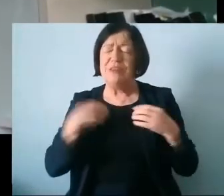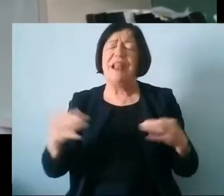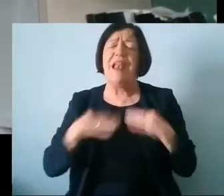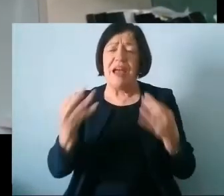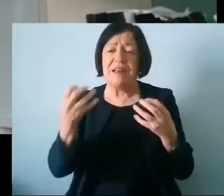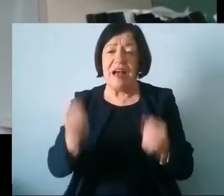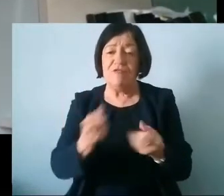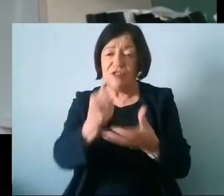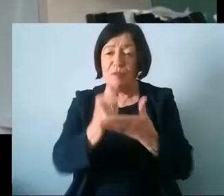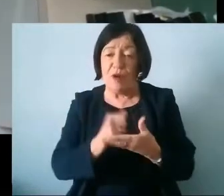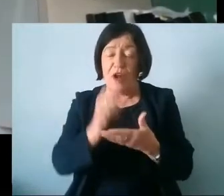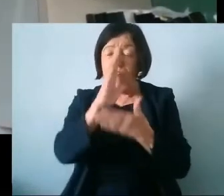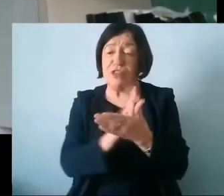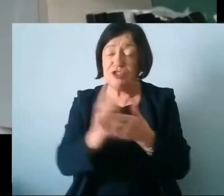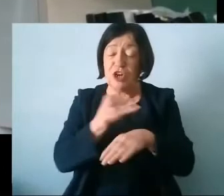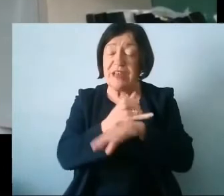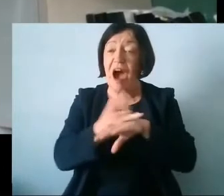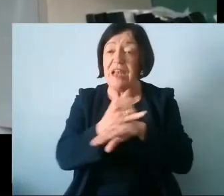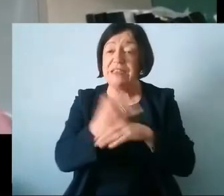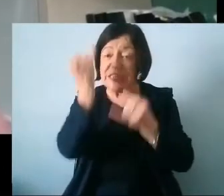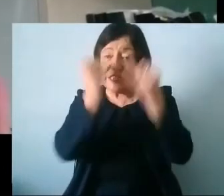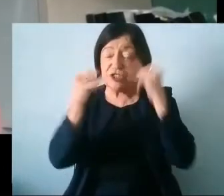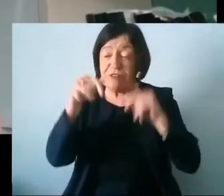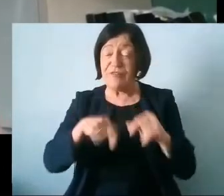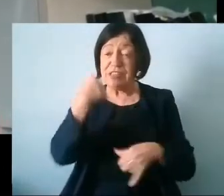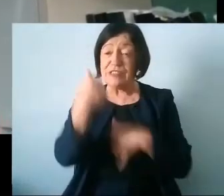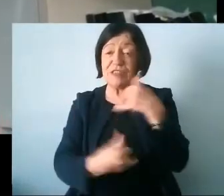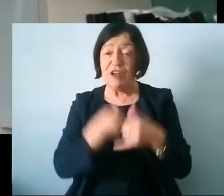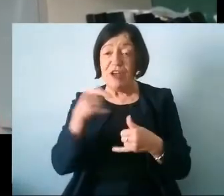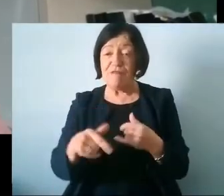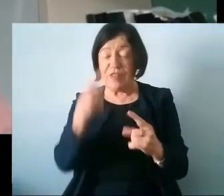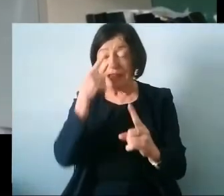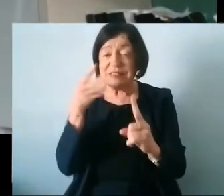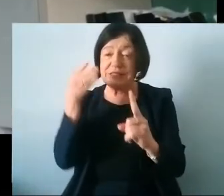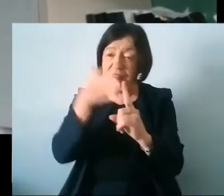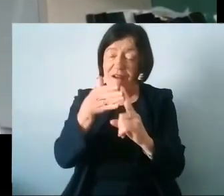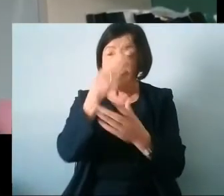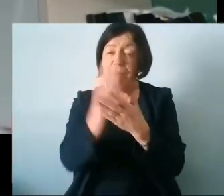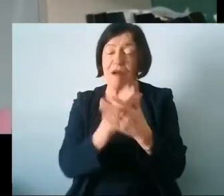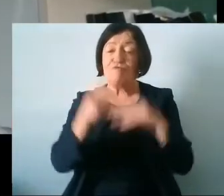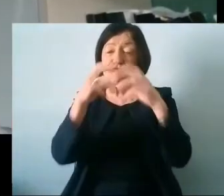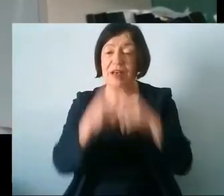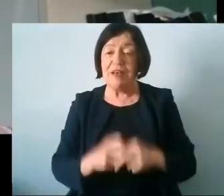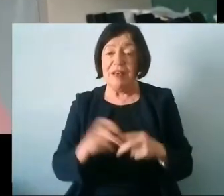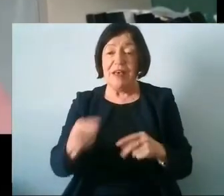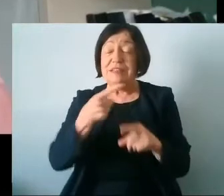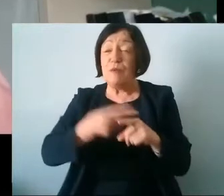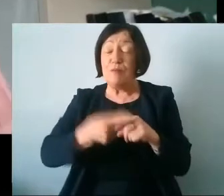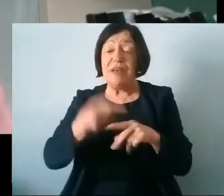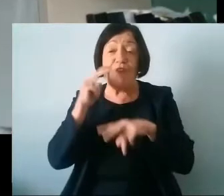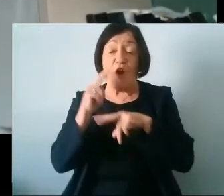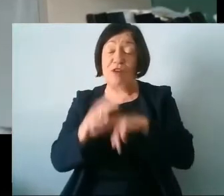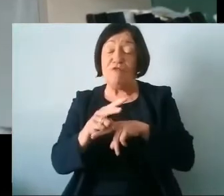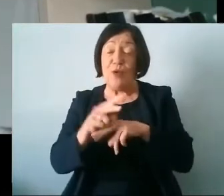the support of shared island initiative this year and for that targeted piece of research so that's a very brief overview but